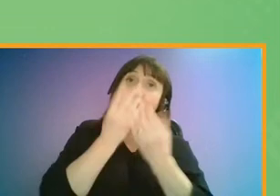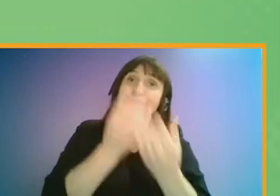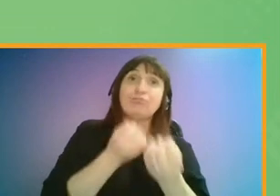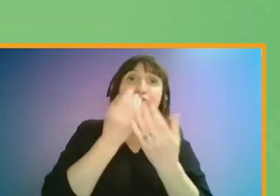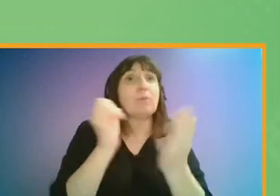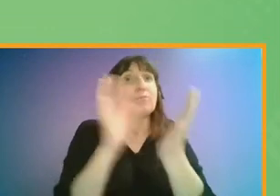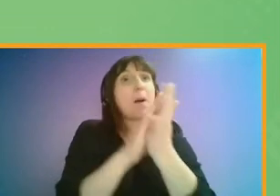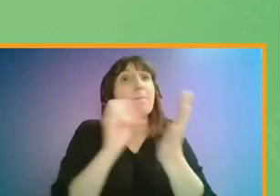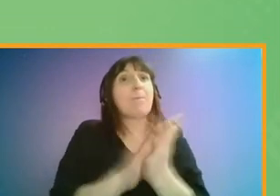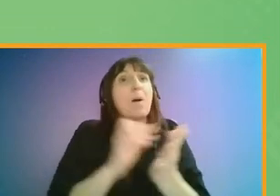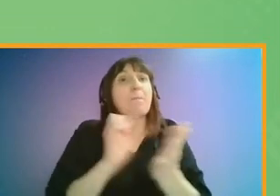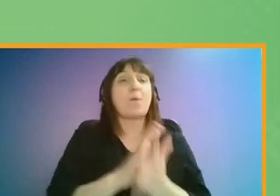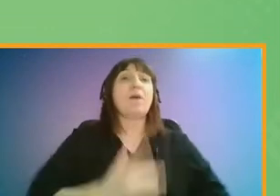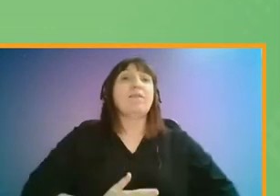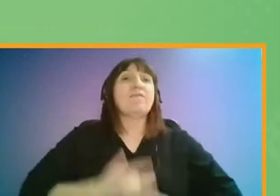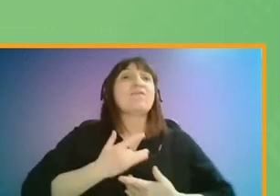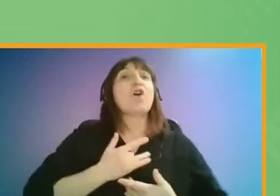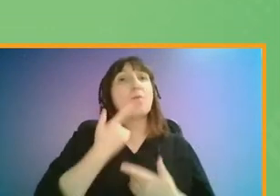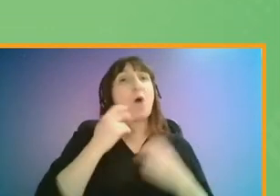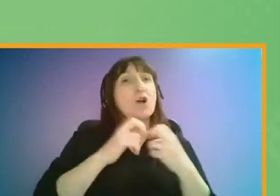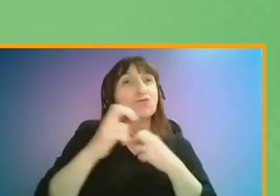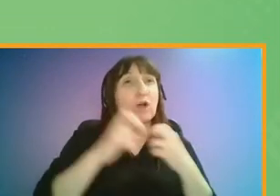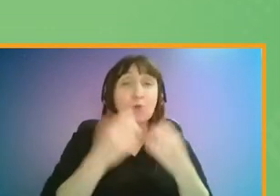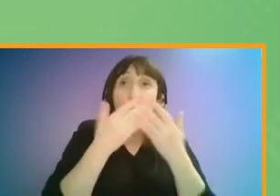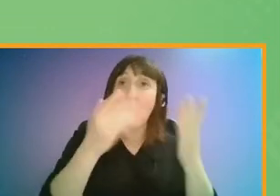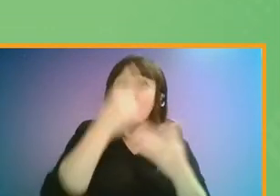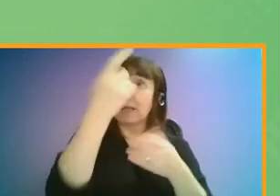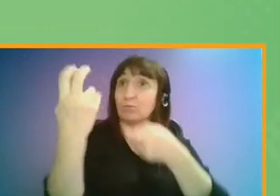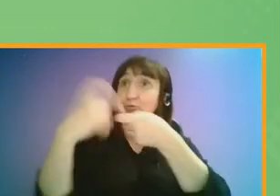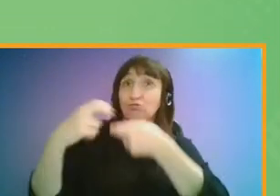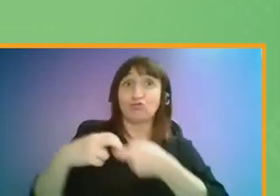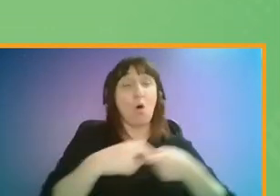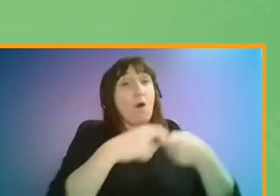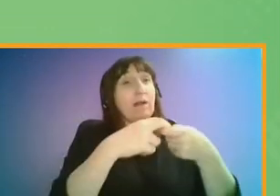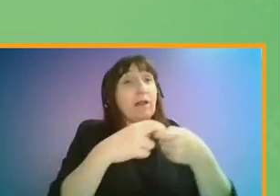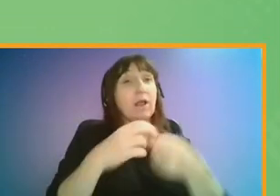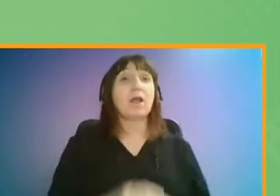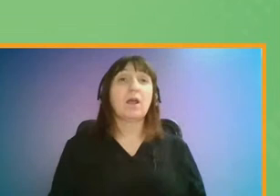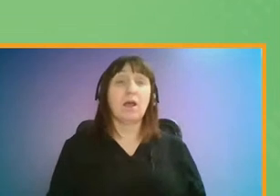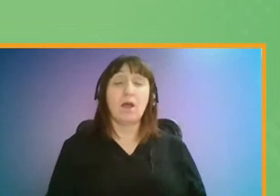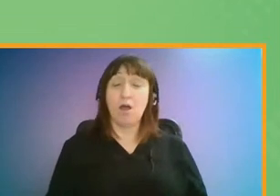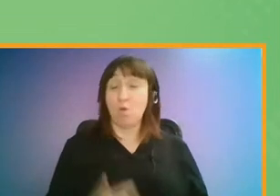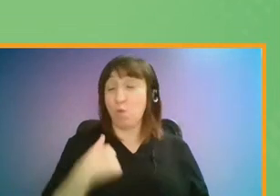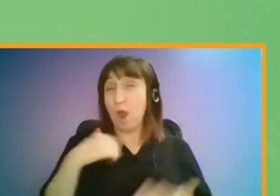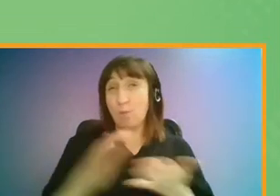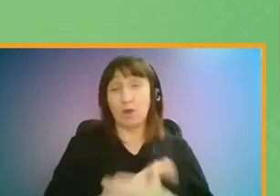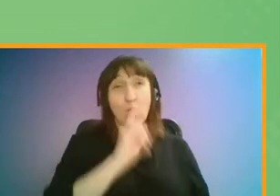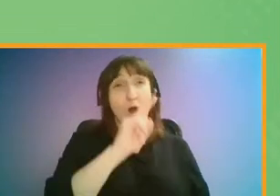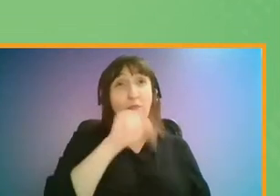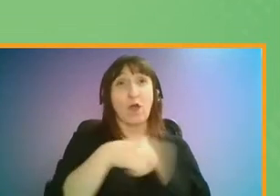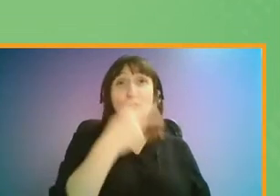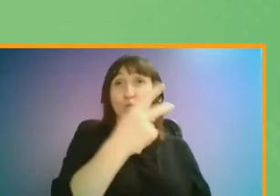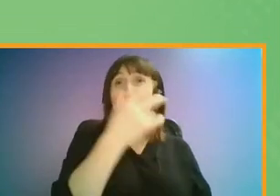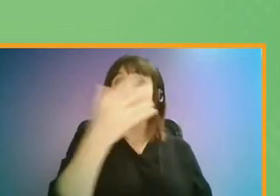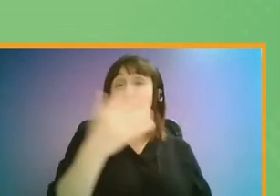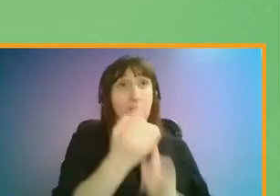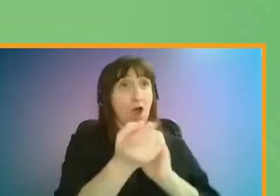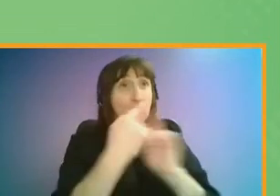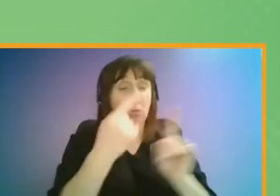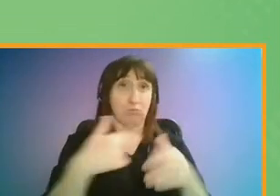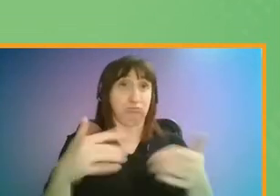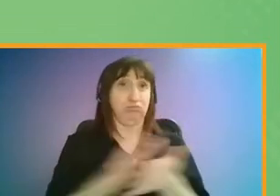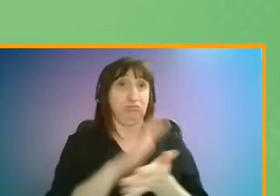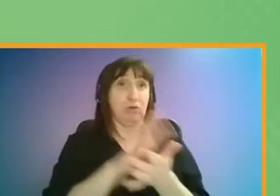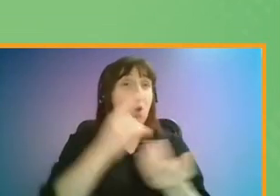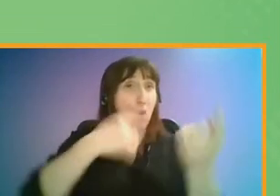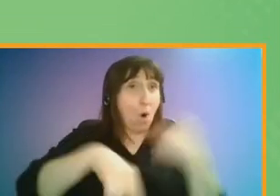and opinions on transport issues. It's open to anyone to join. We're really pleased that we had 1255 responses. We're grateful